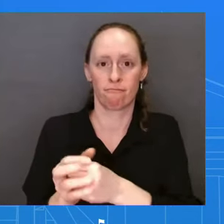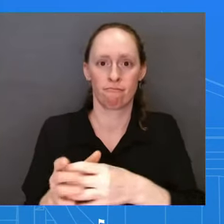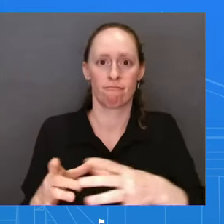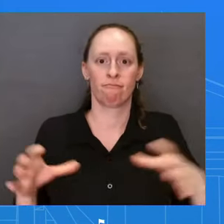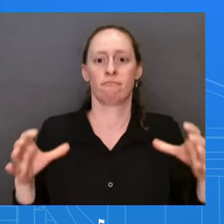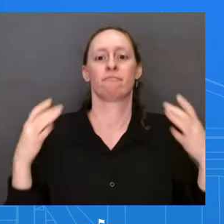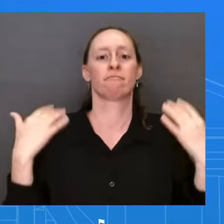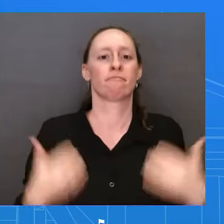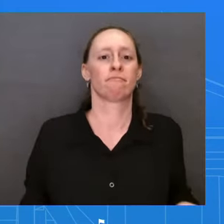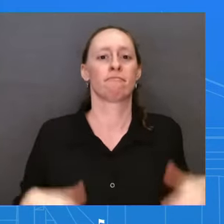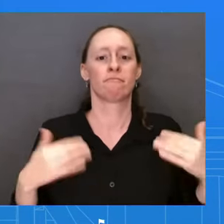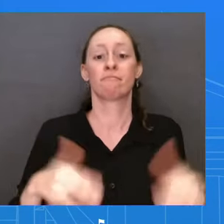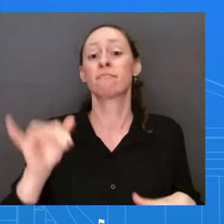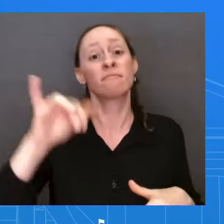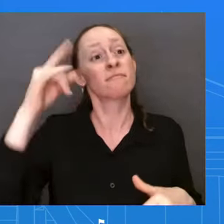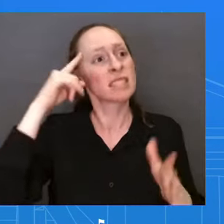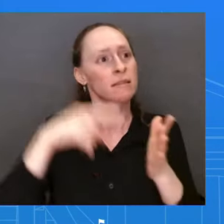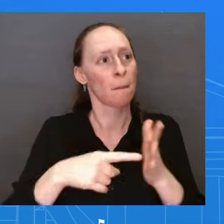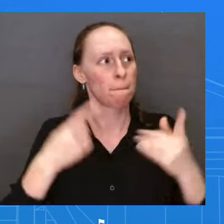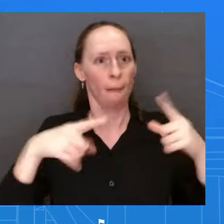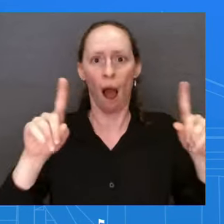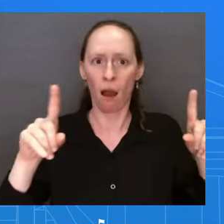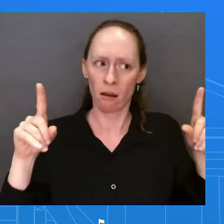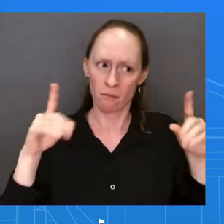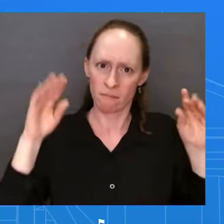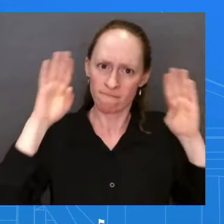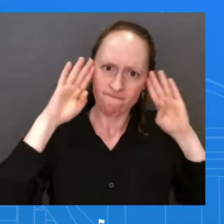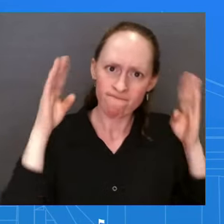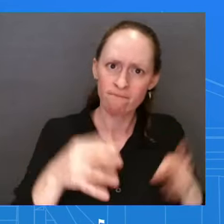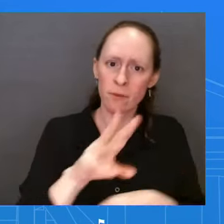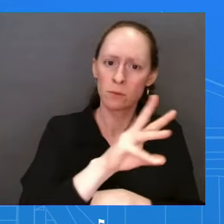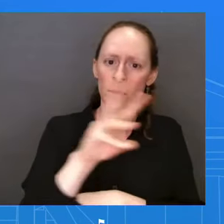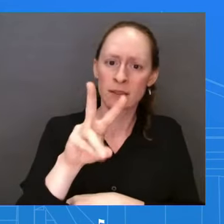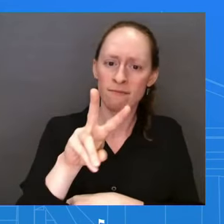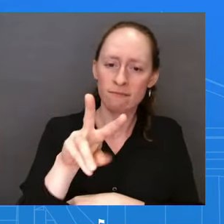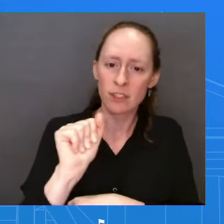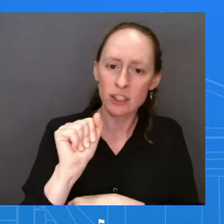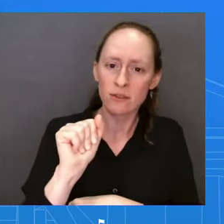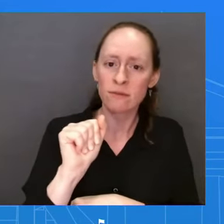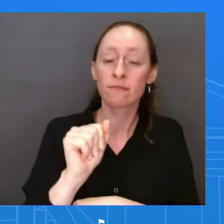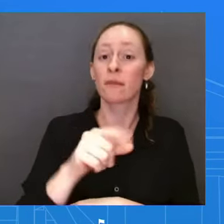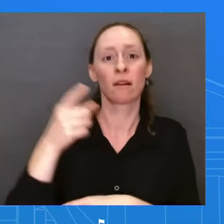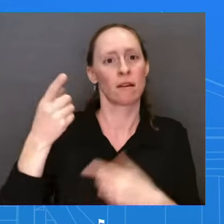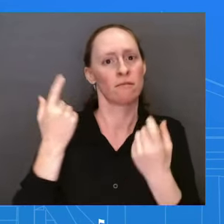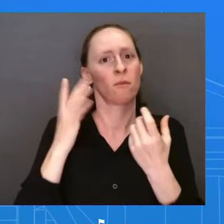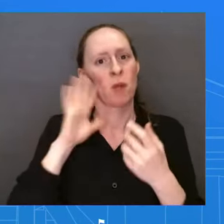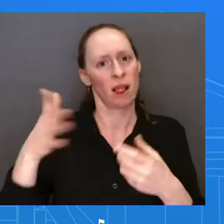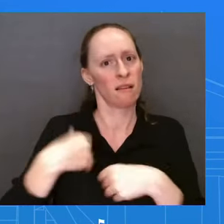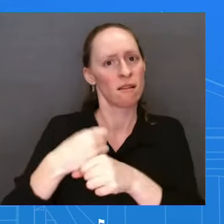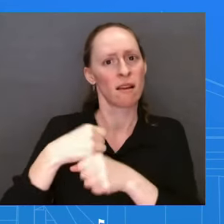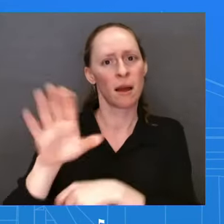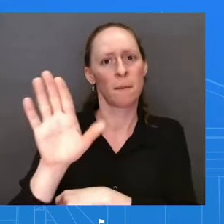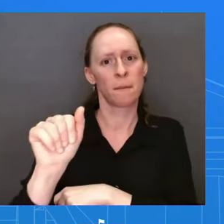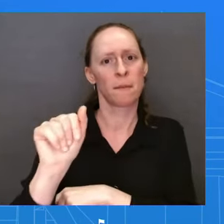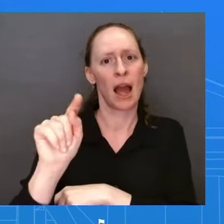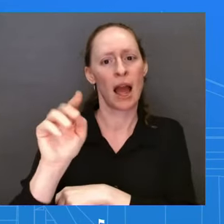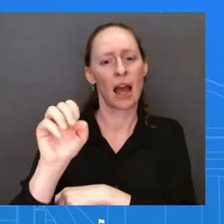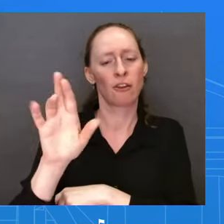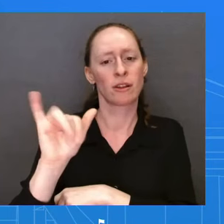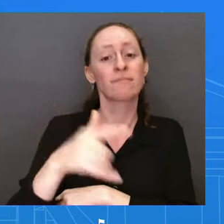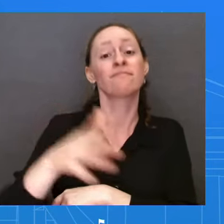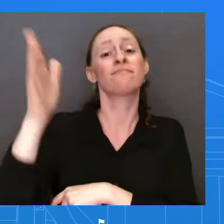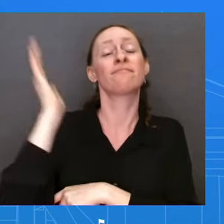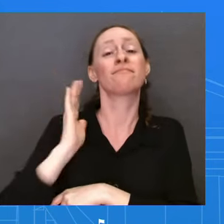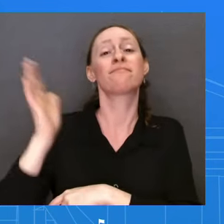battery plant opening on the site of an old mill that, when it shut down, lost jobs in that area.